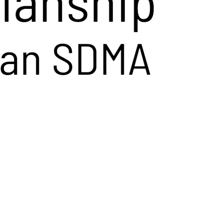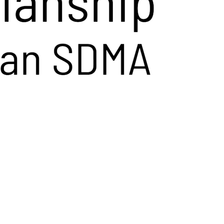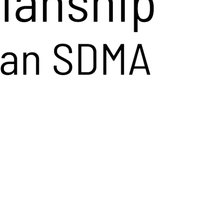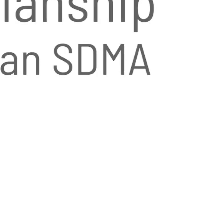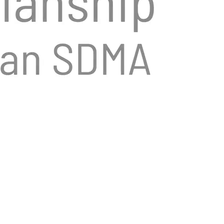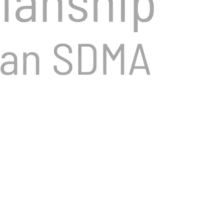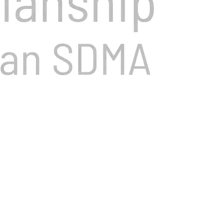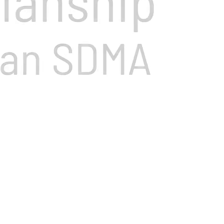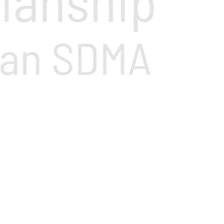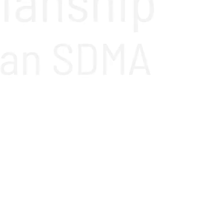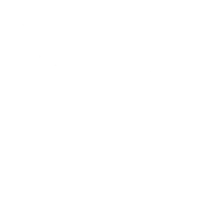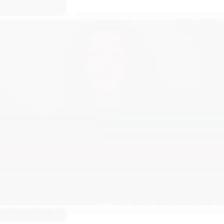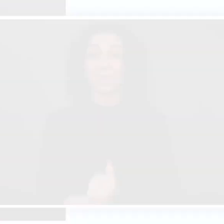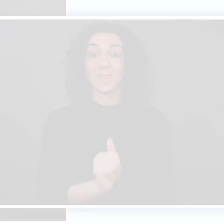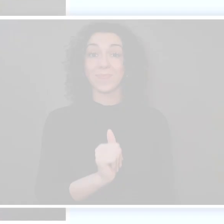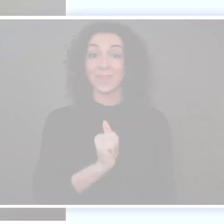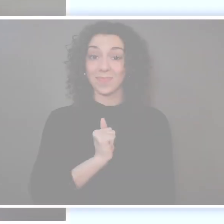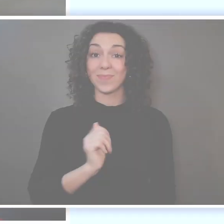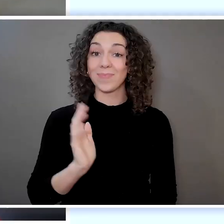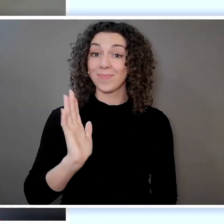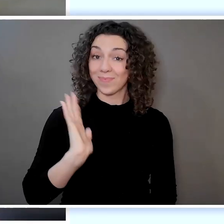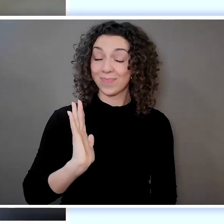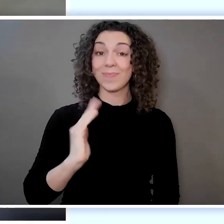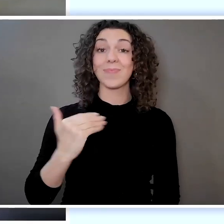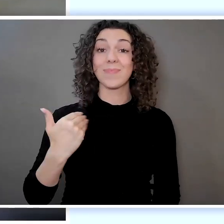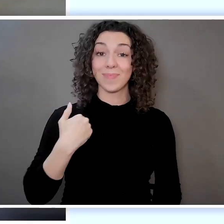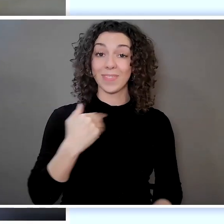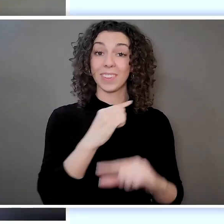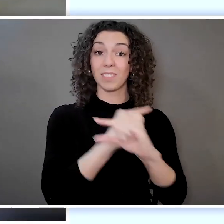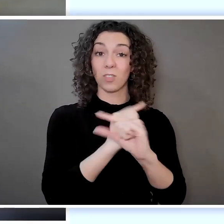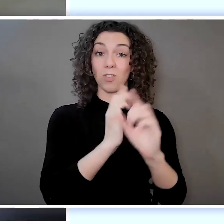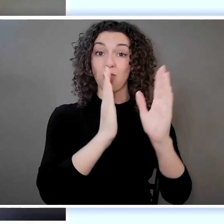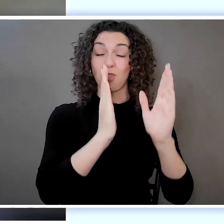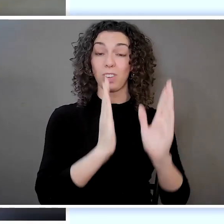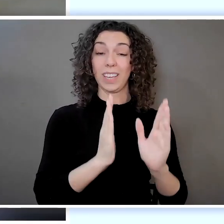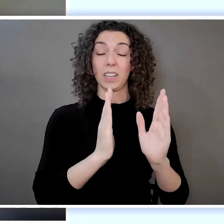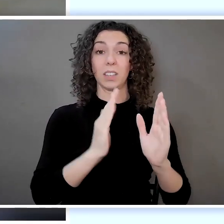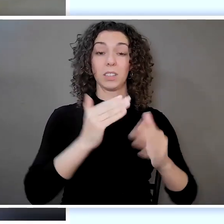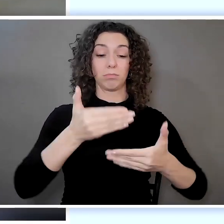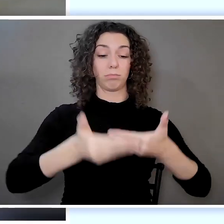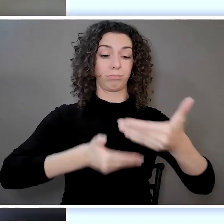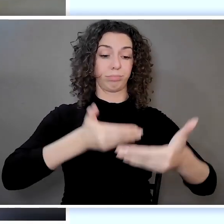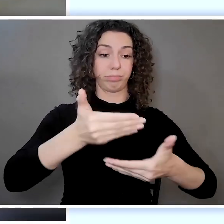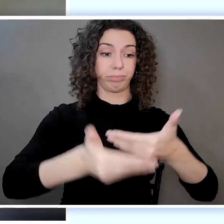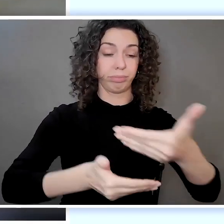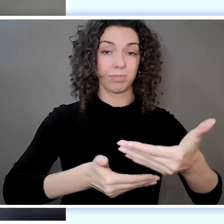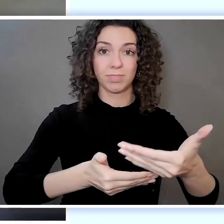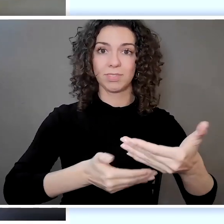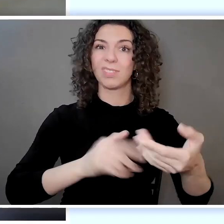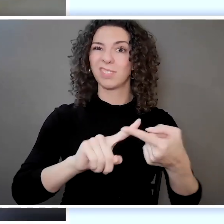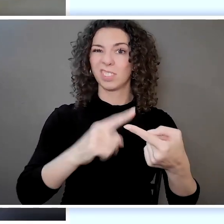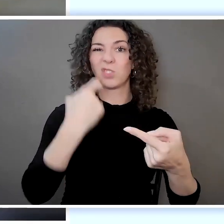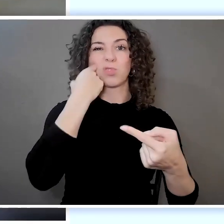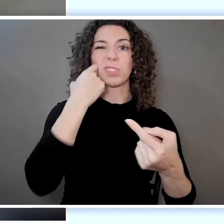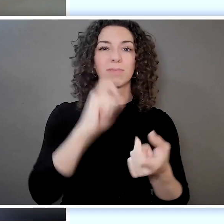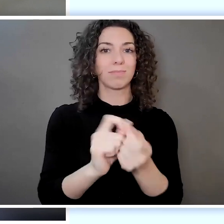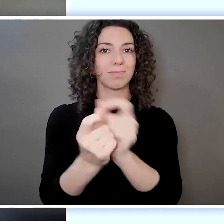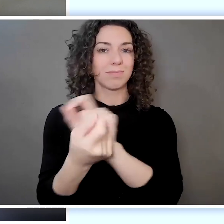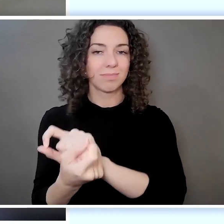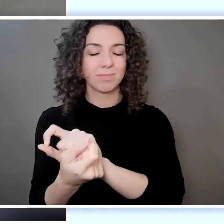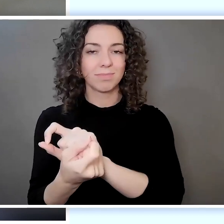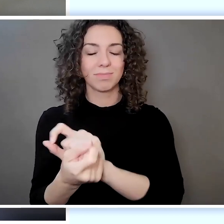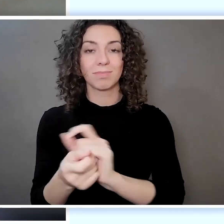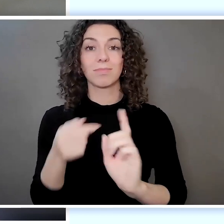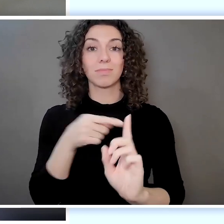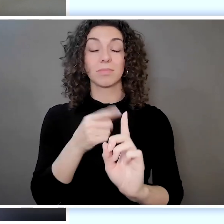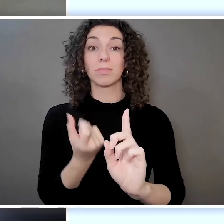I had a full guardian until a little bit ago,